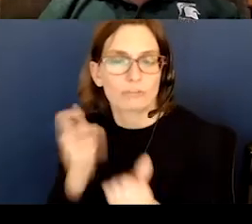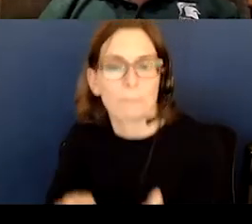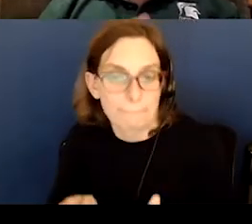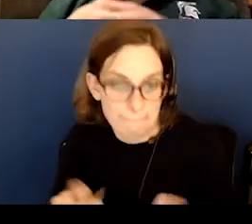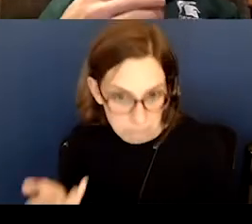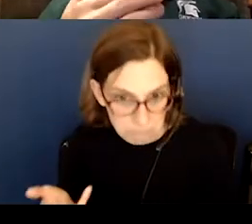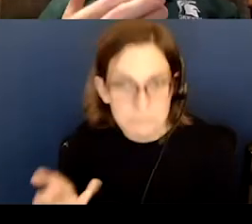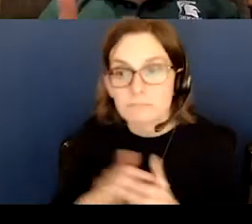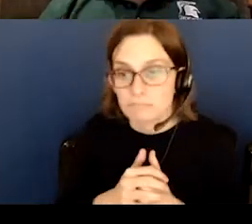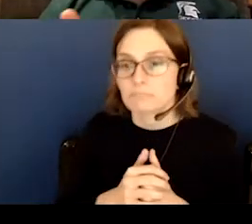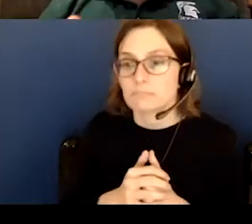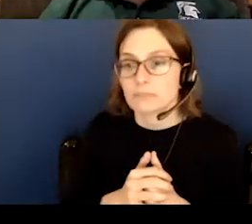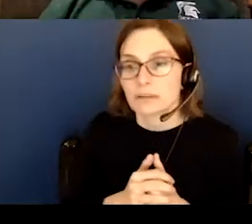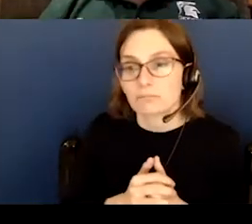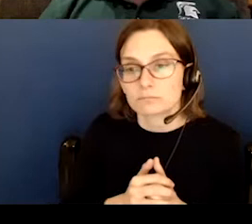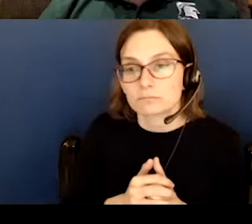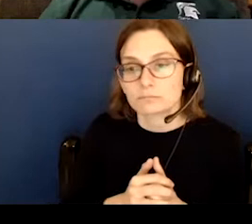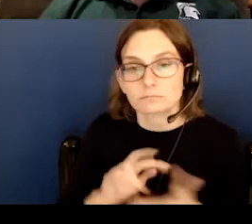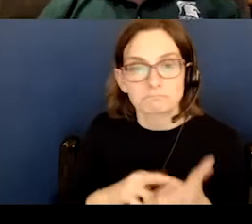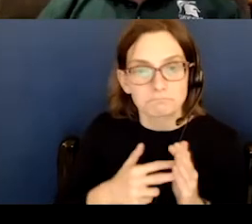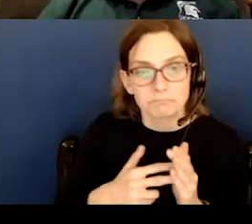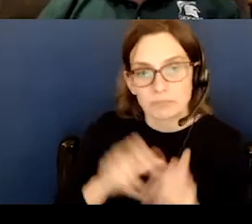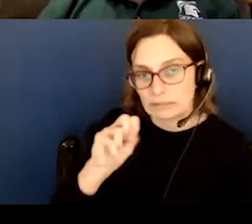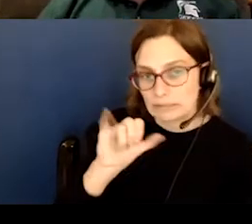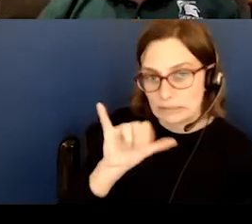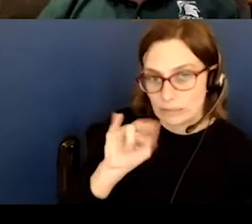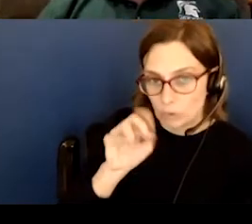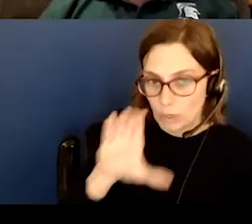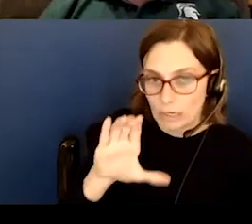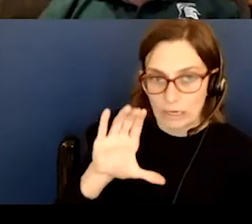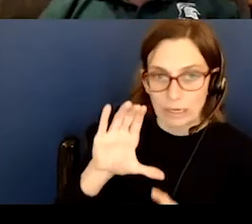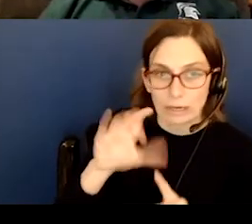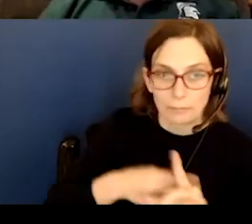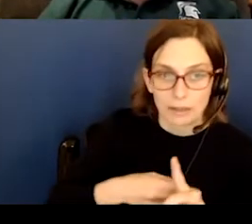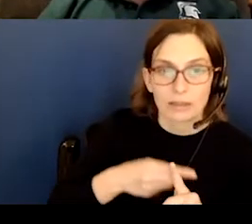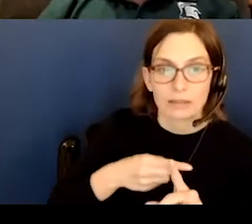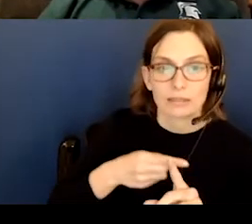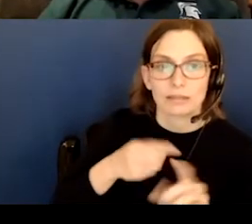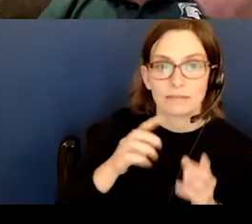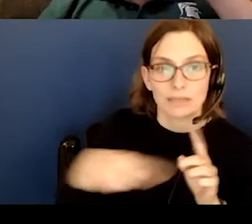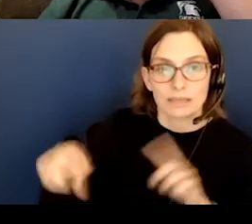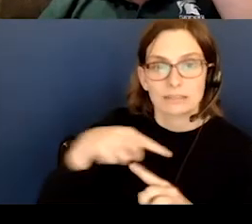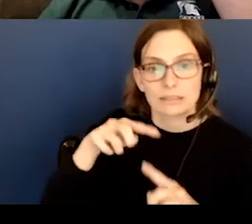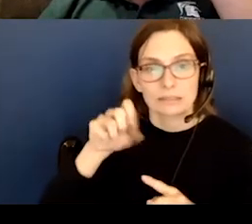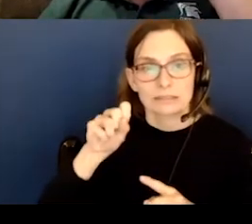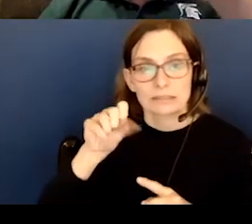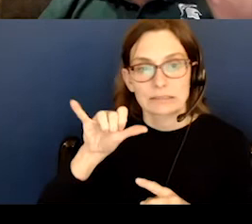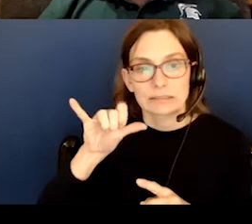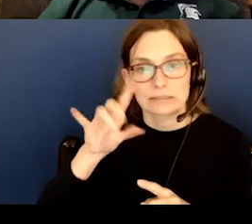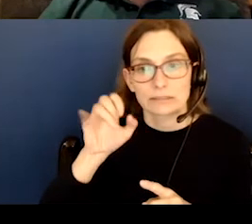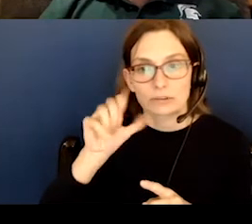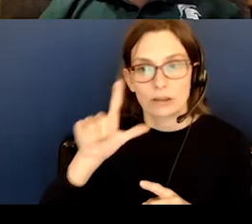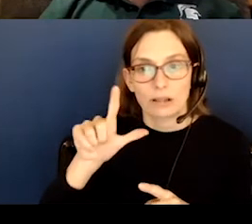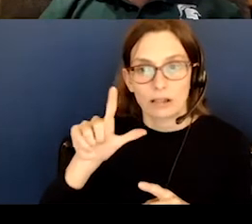So we have the synodic month of phases, the sidereal month of the rotation period. Edmund, you, it seems you're